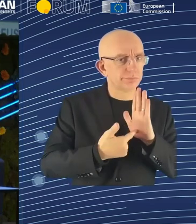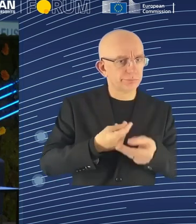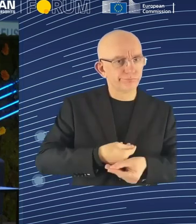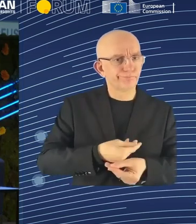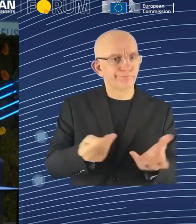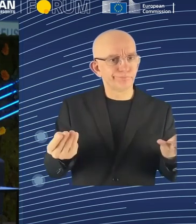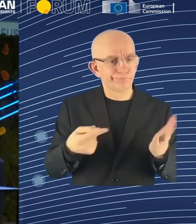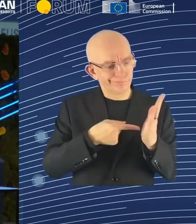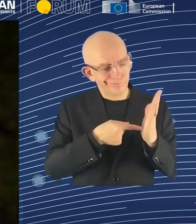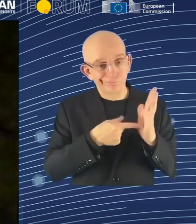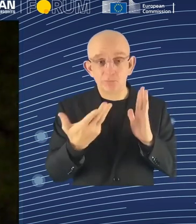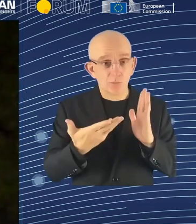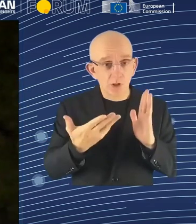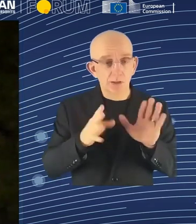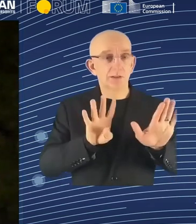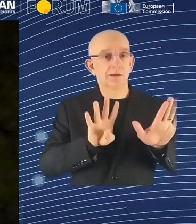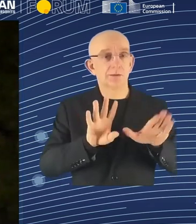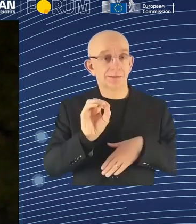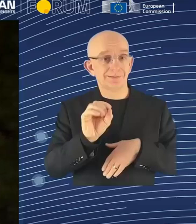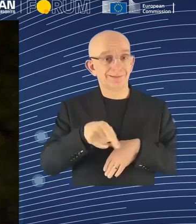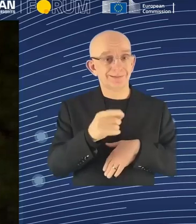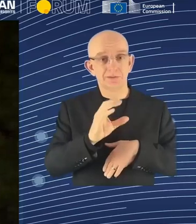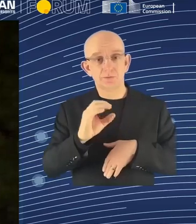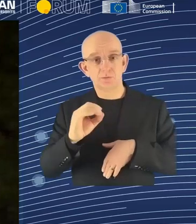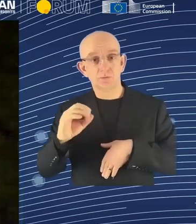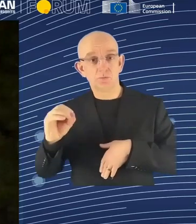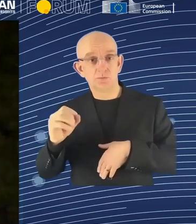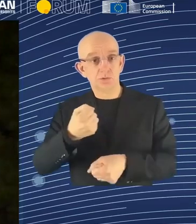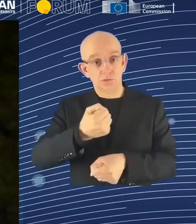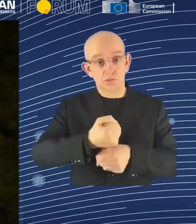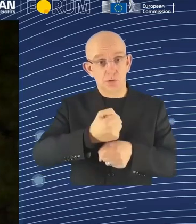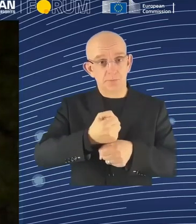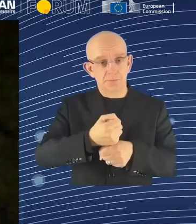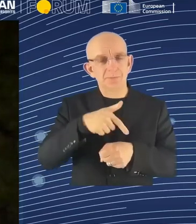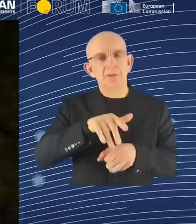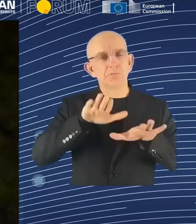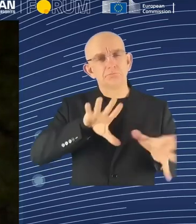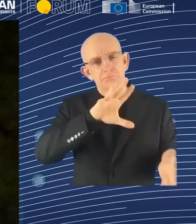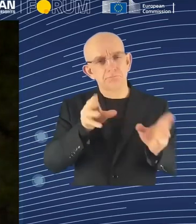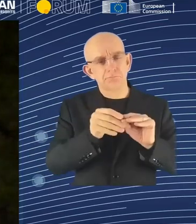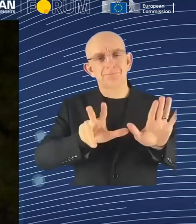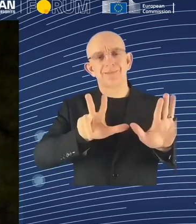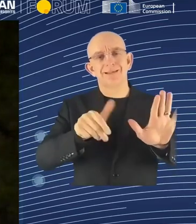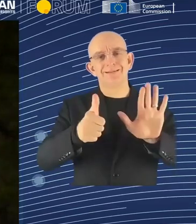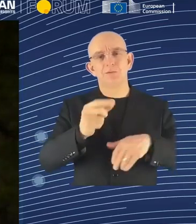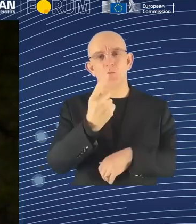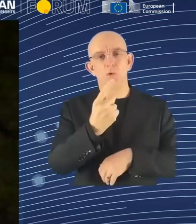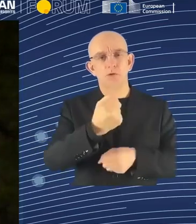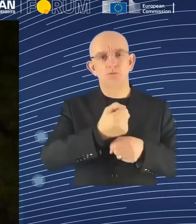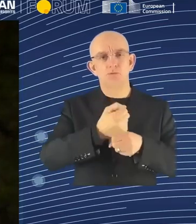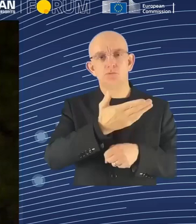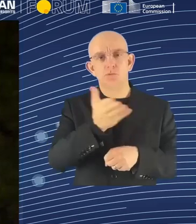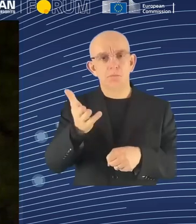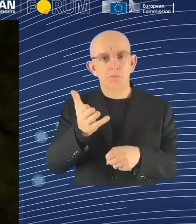were going to be impacted. But what we do see is obviously a job is composed of tasks and none of the jobs would be